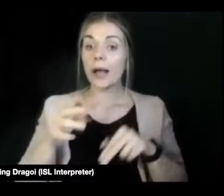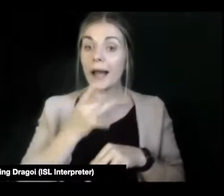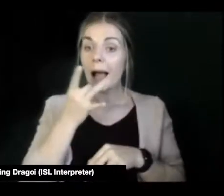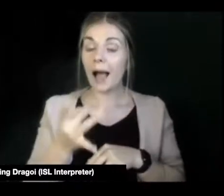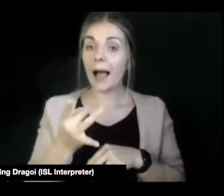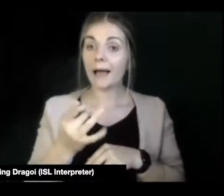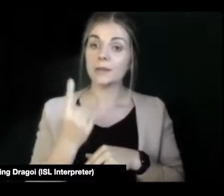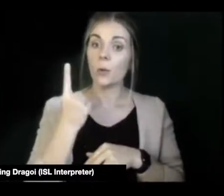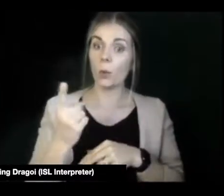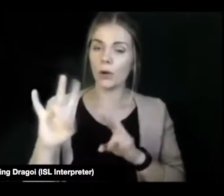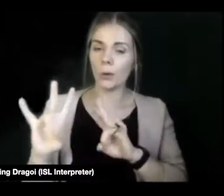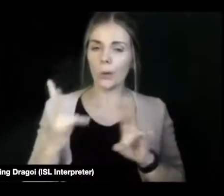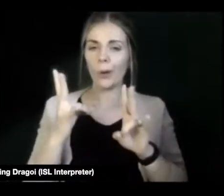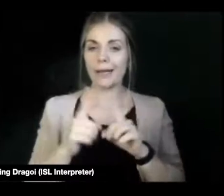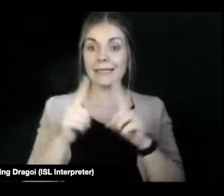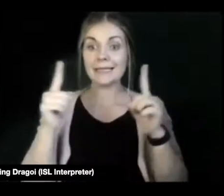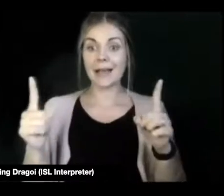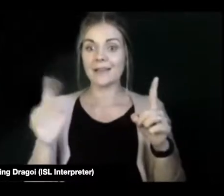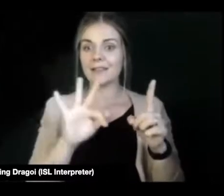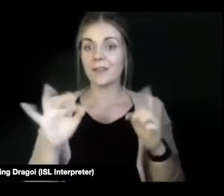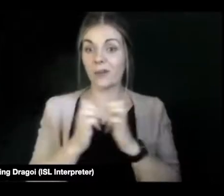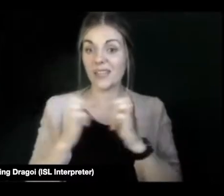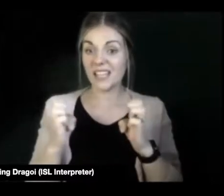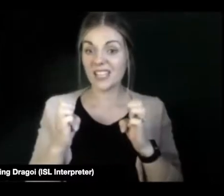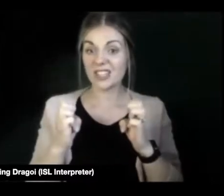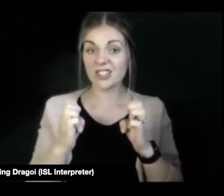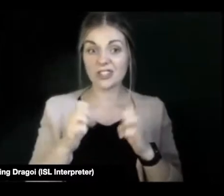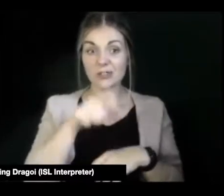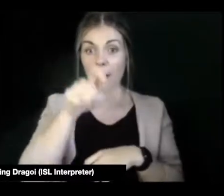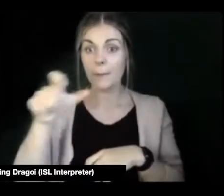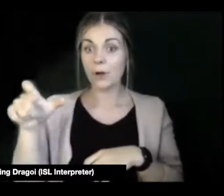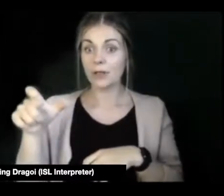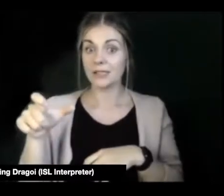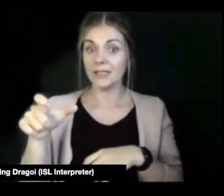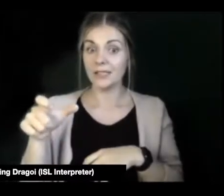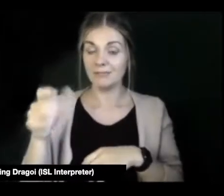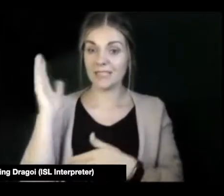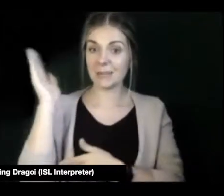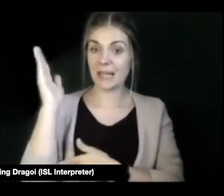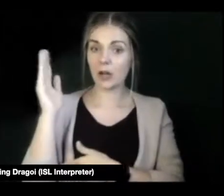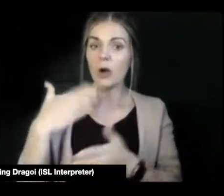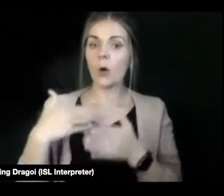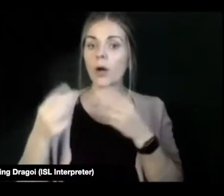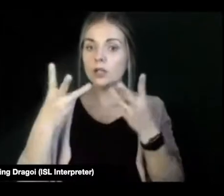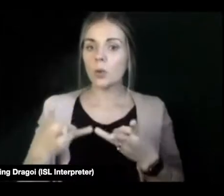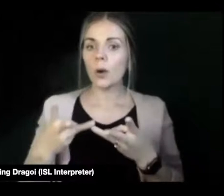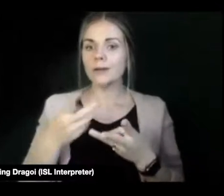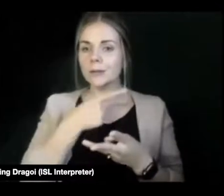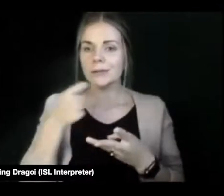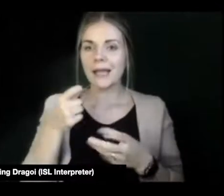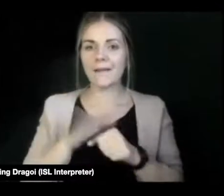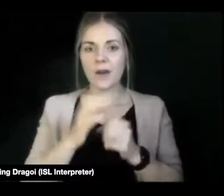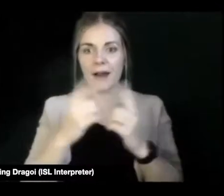quick sentence from each speaker? What do you want disabled people to take responsibility?